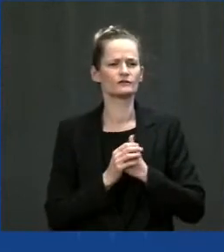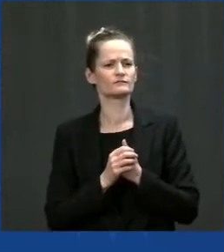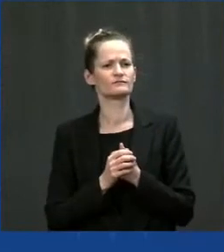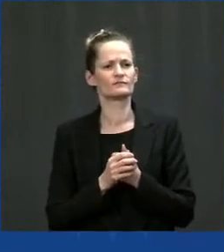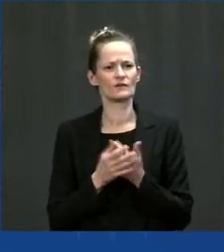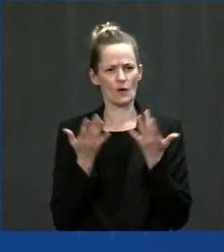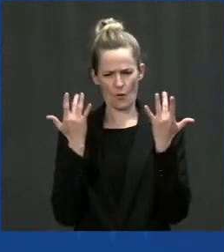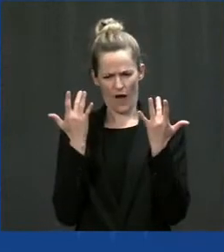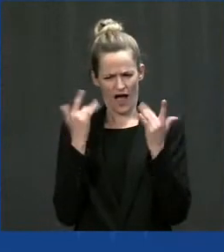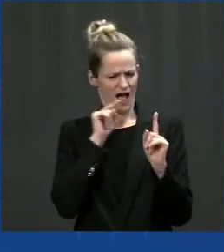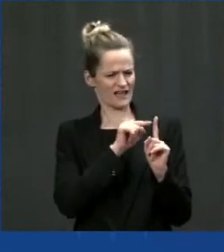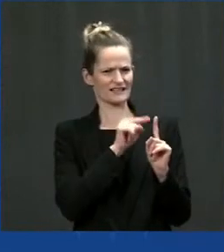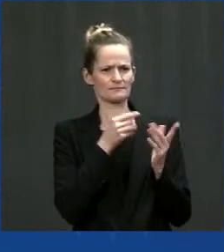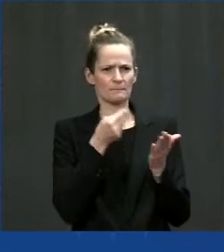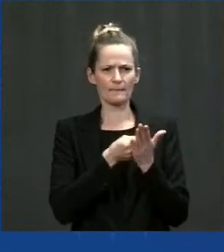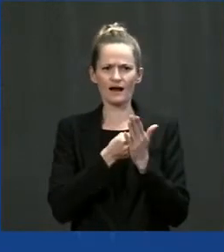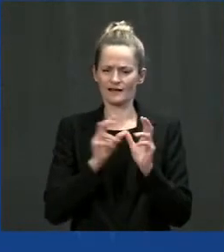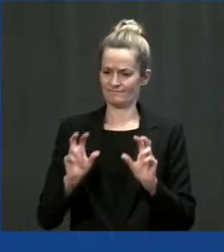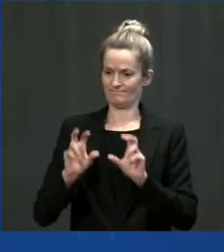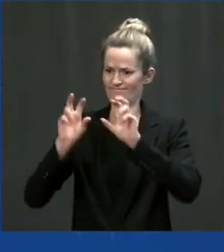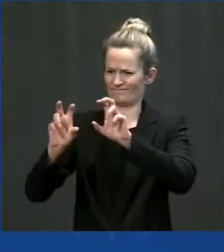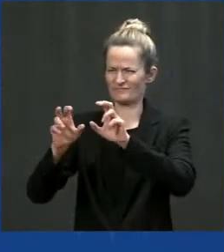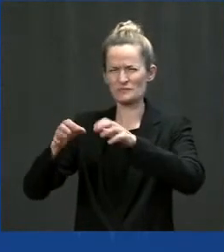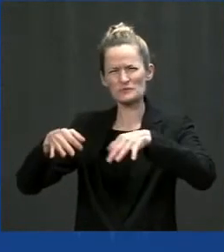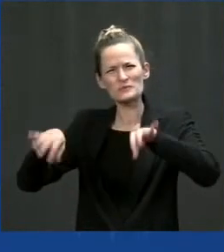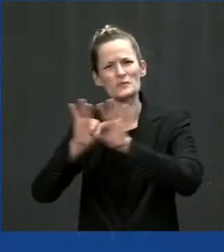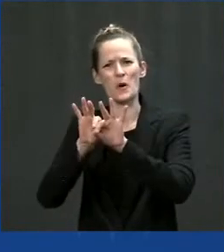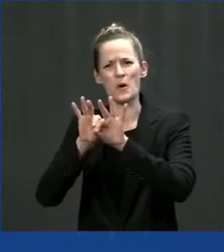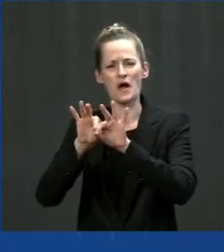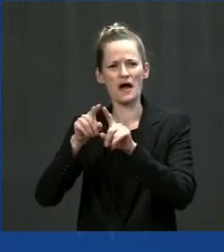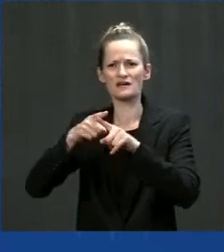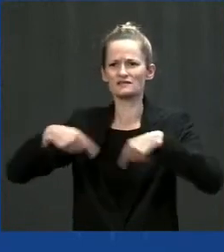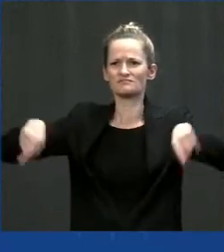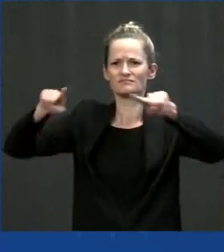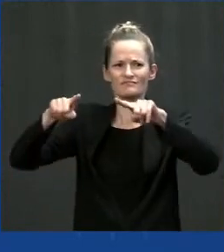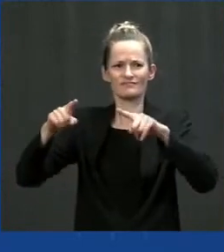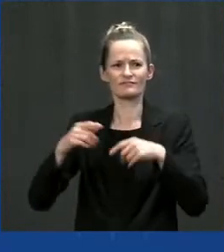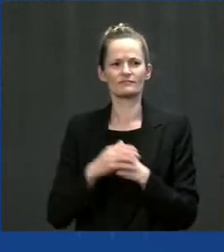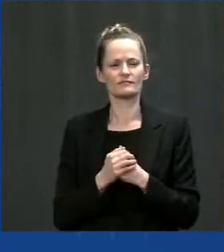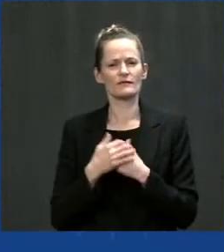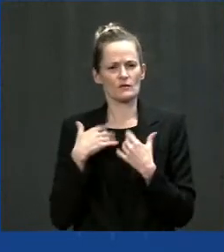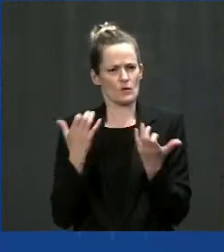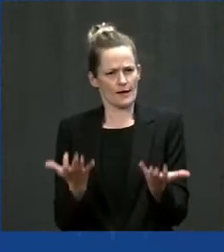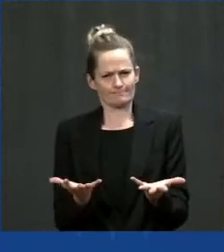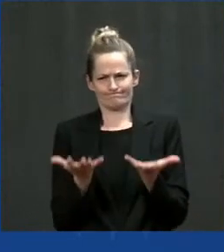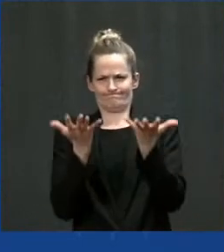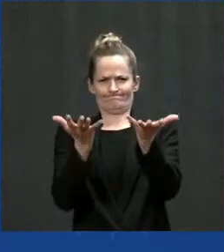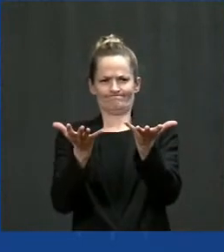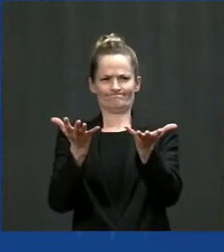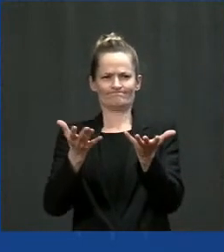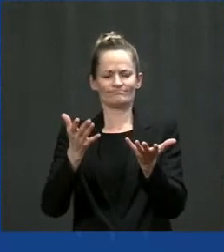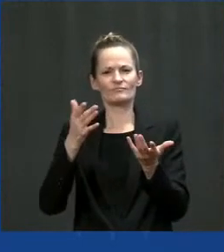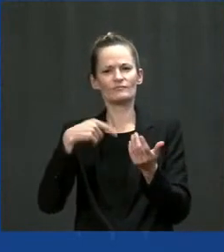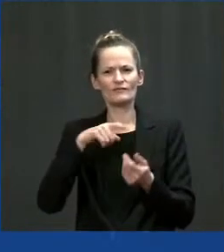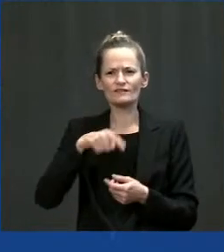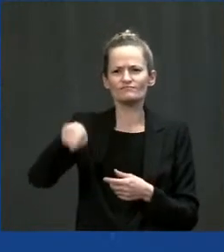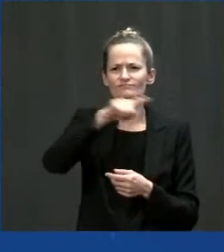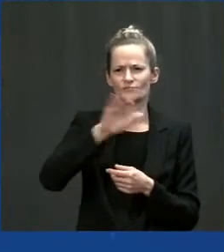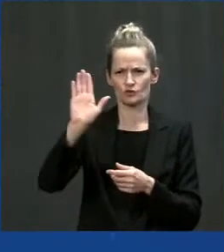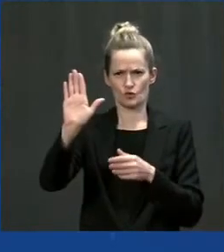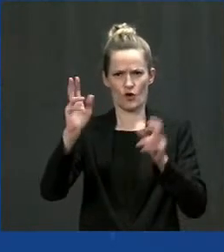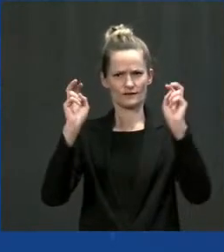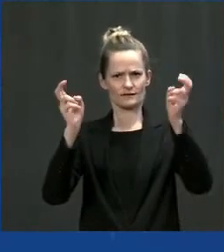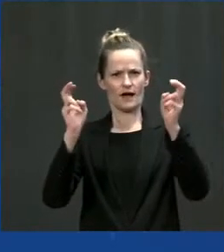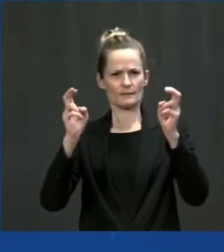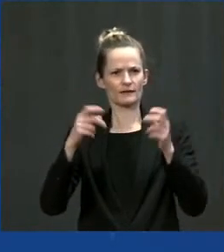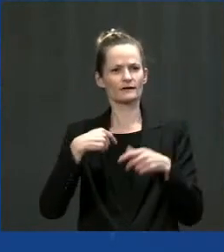with Governor Whitmer. We all remember your campaign slogan, Gov, that you've been focused